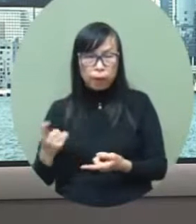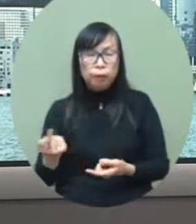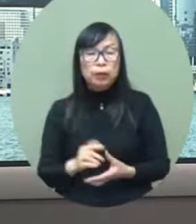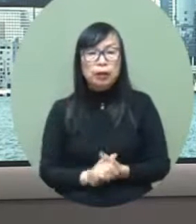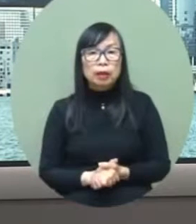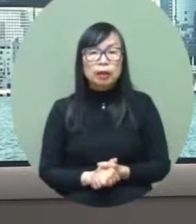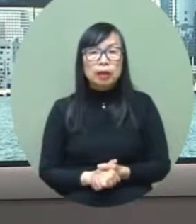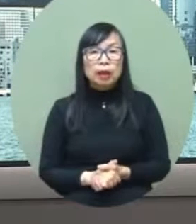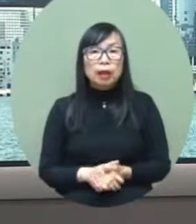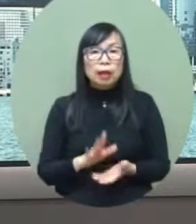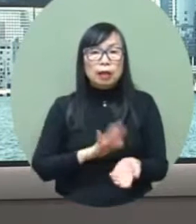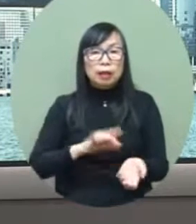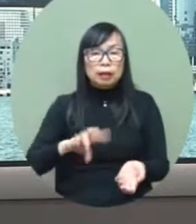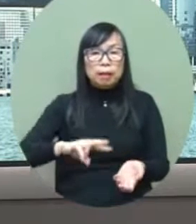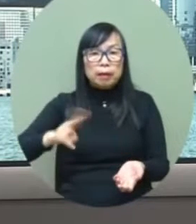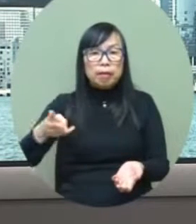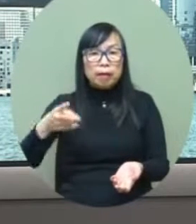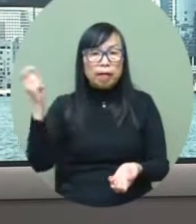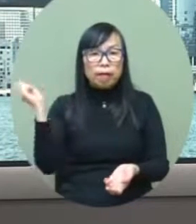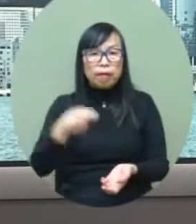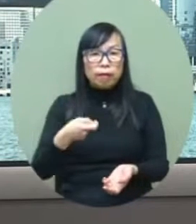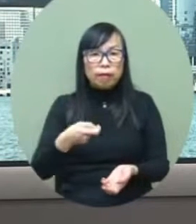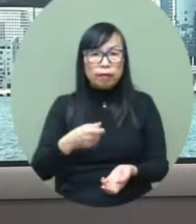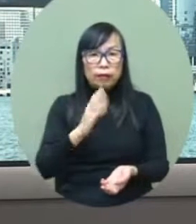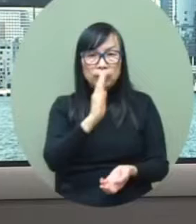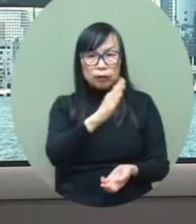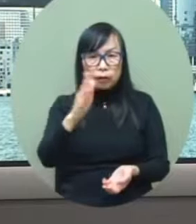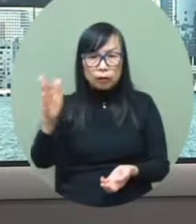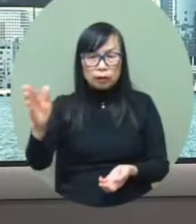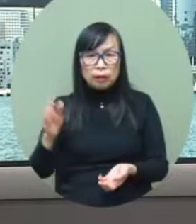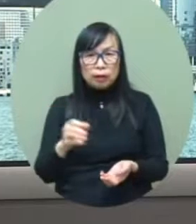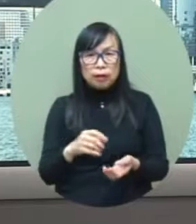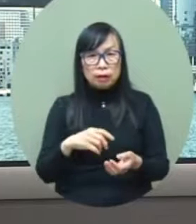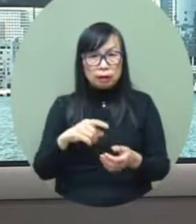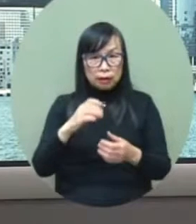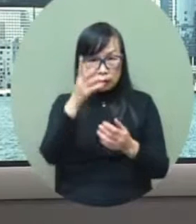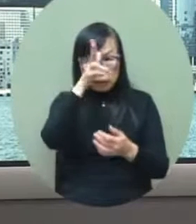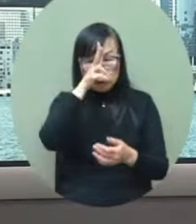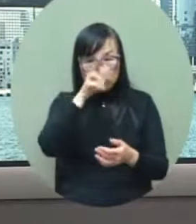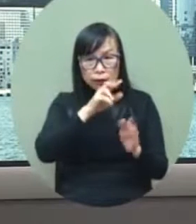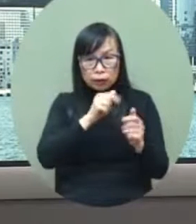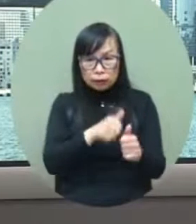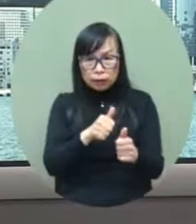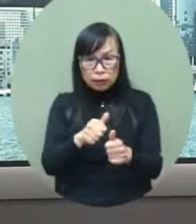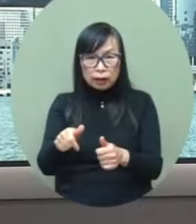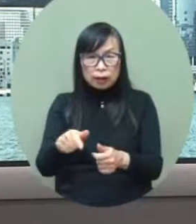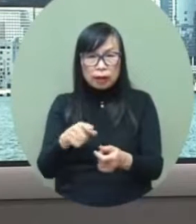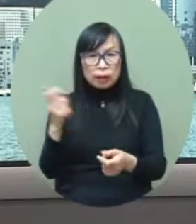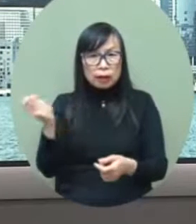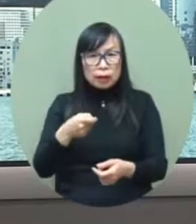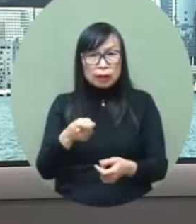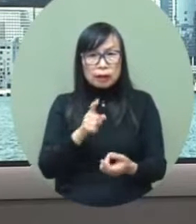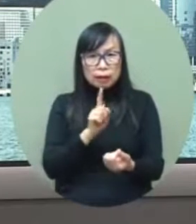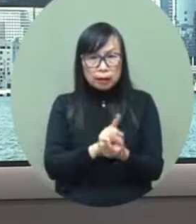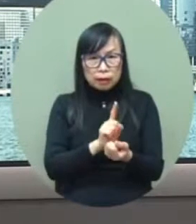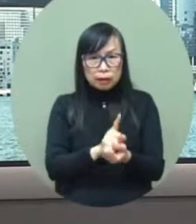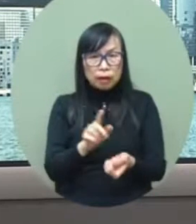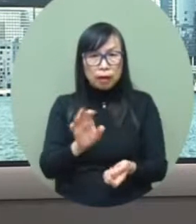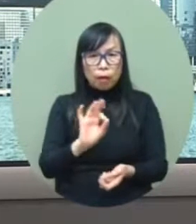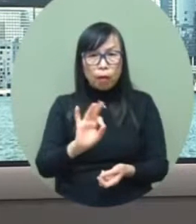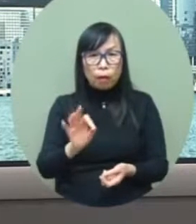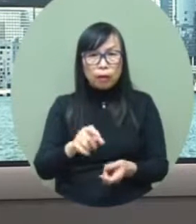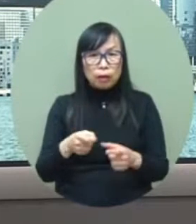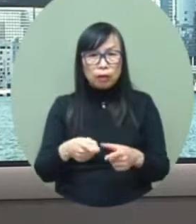the uk the death rate is um compared to hong kong is 1.8 times of our death rate and then